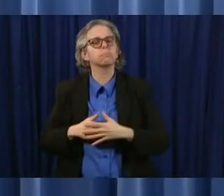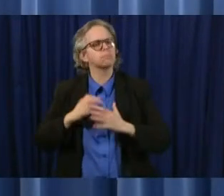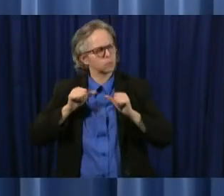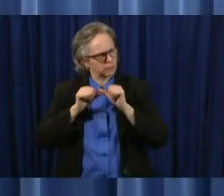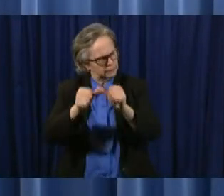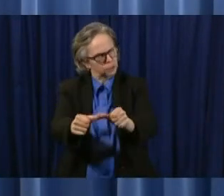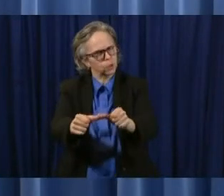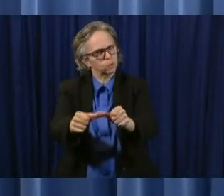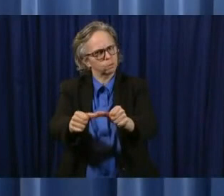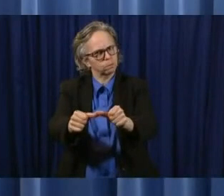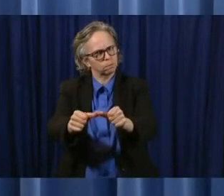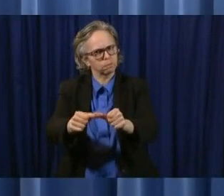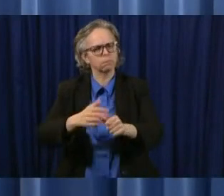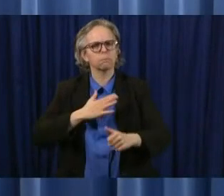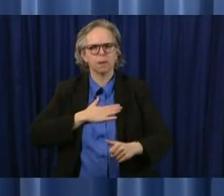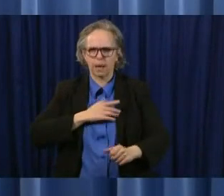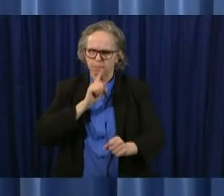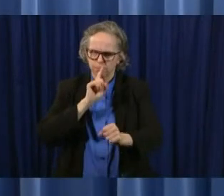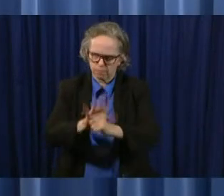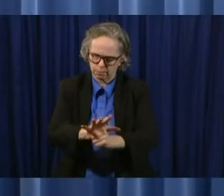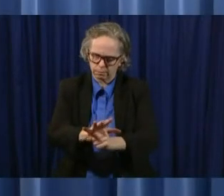through this process